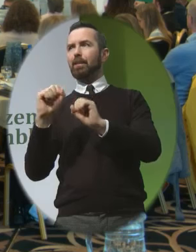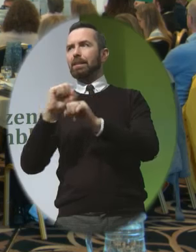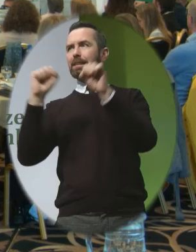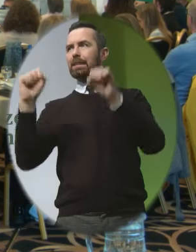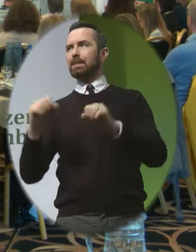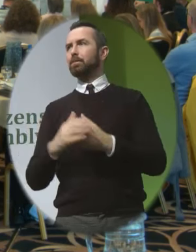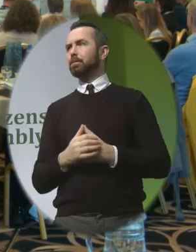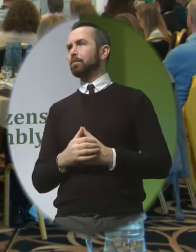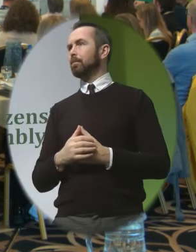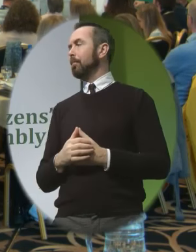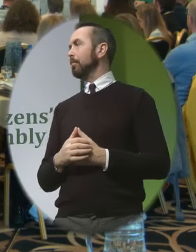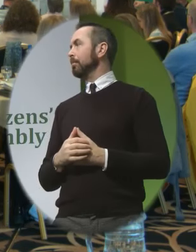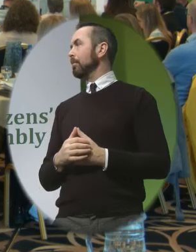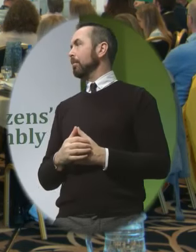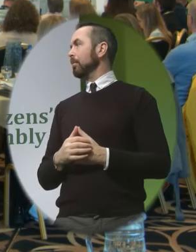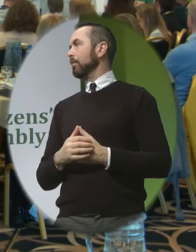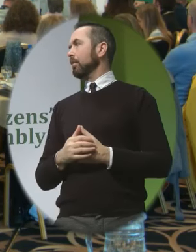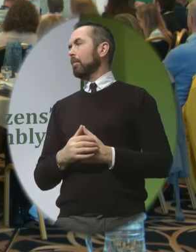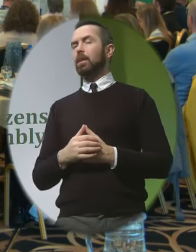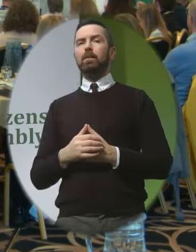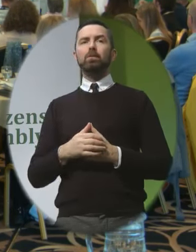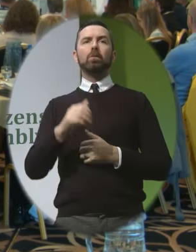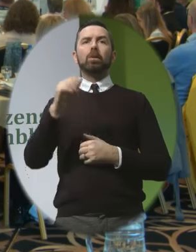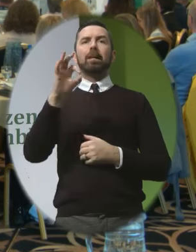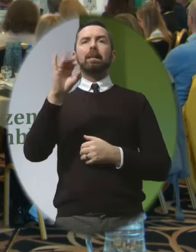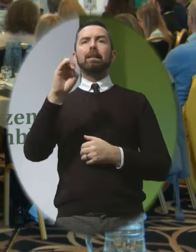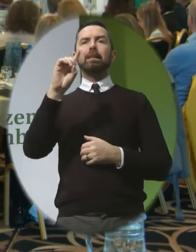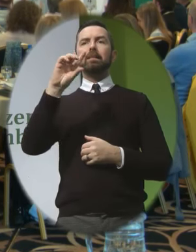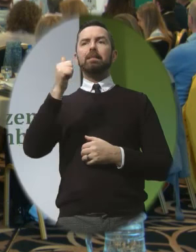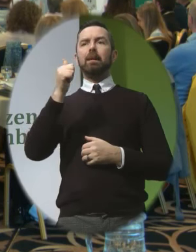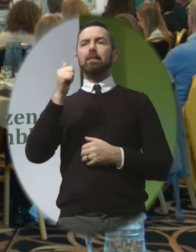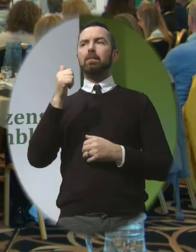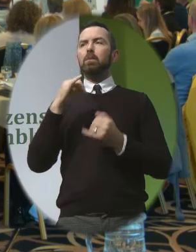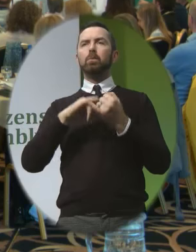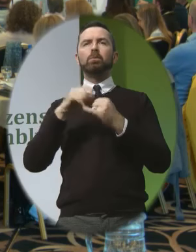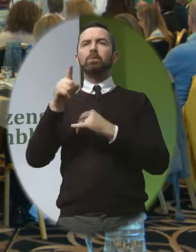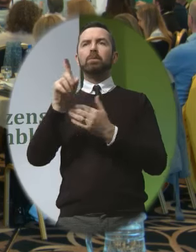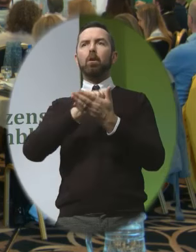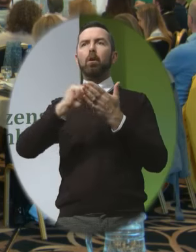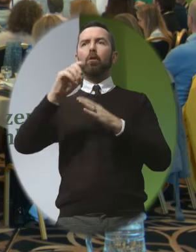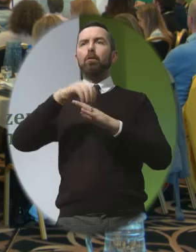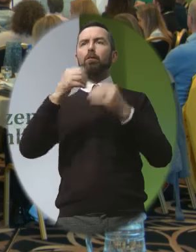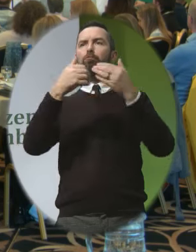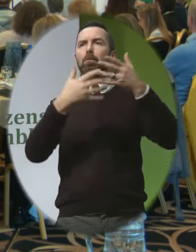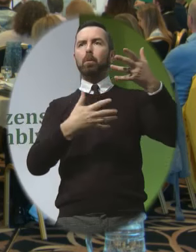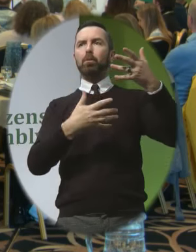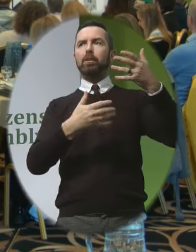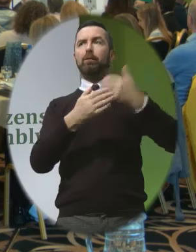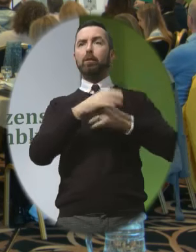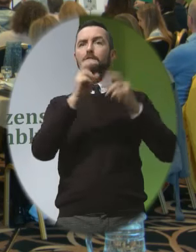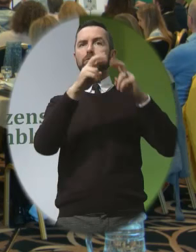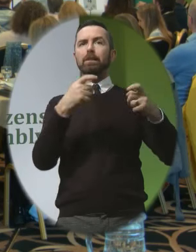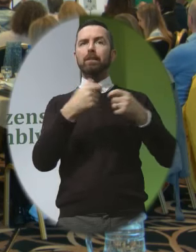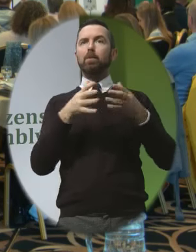Gilda Sedge was the author of a report on research Which was published in the